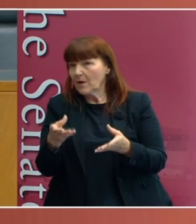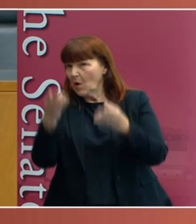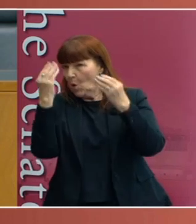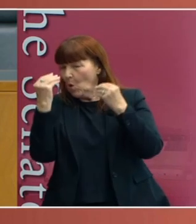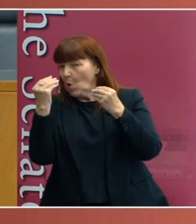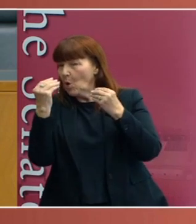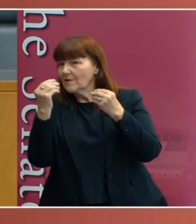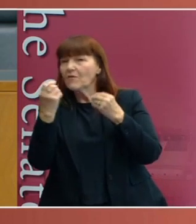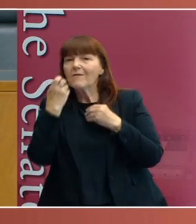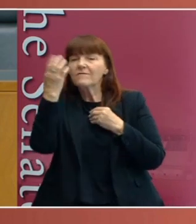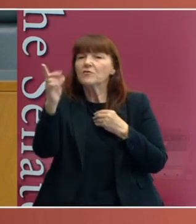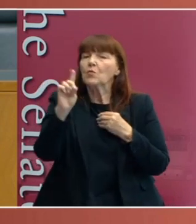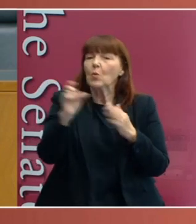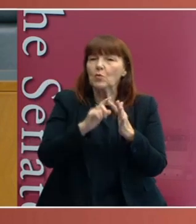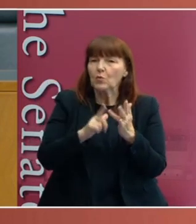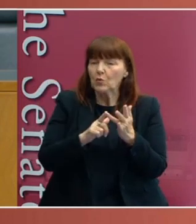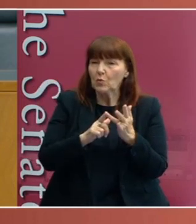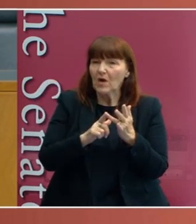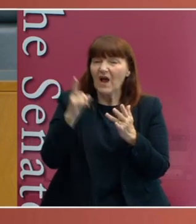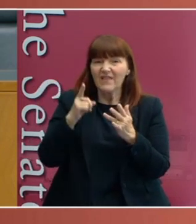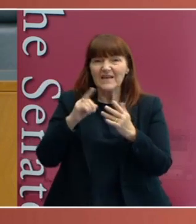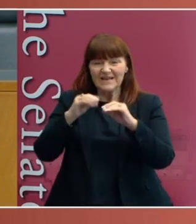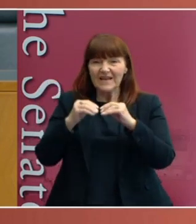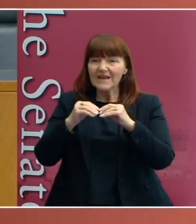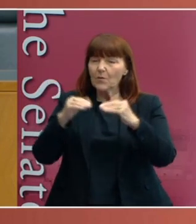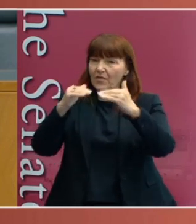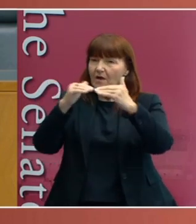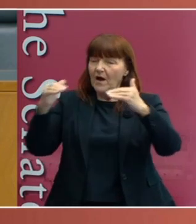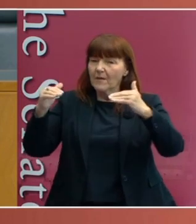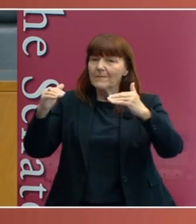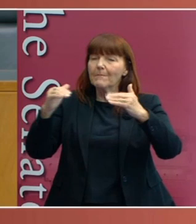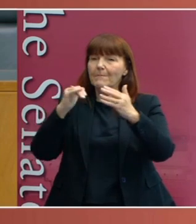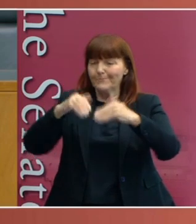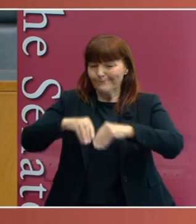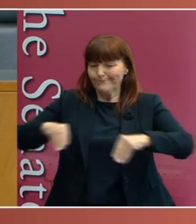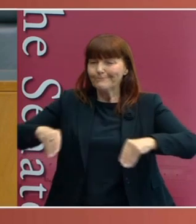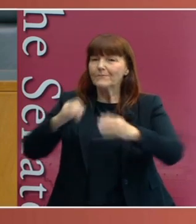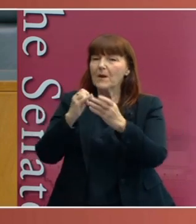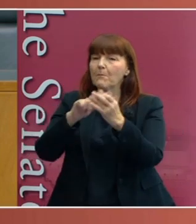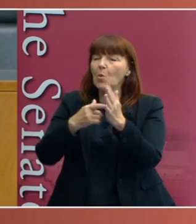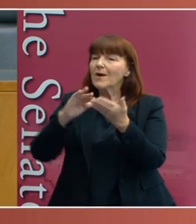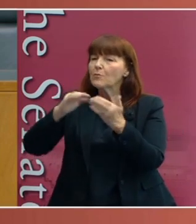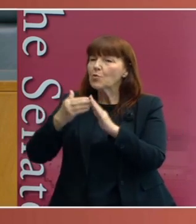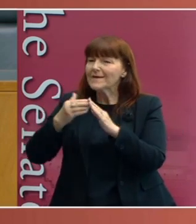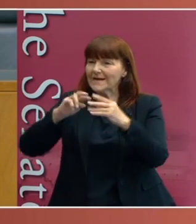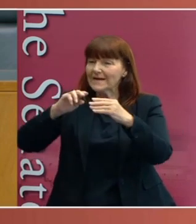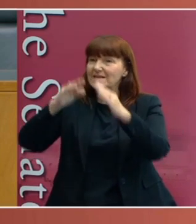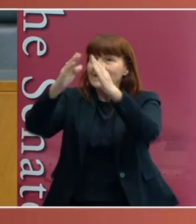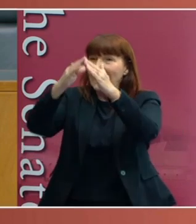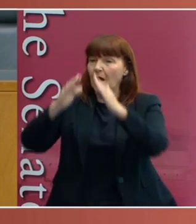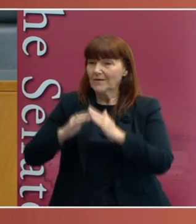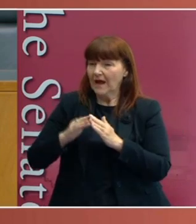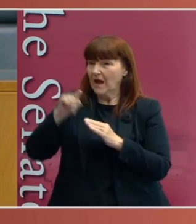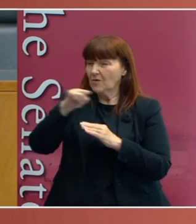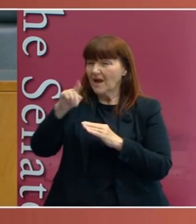do we need to do, I think that dealing with border communities in these types of crises in the future, I think a lot of work